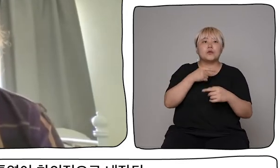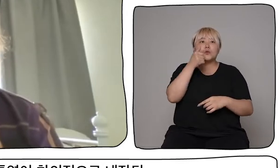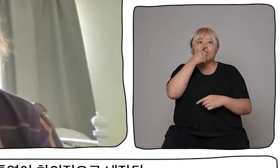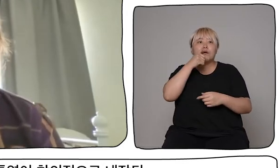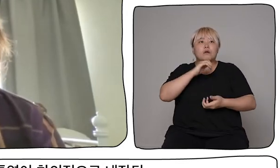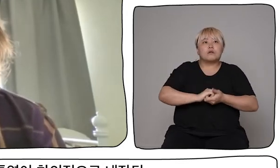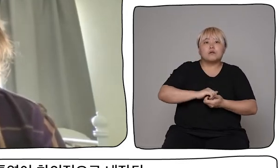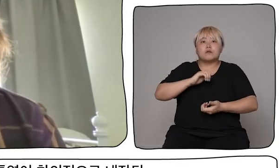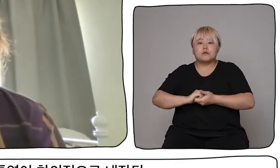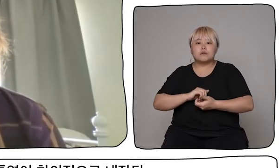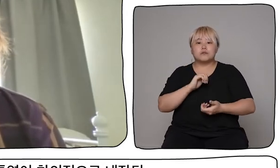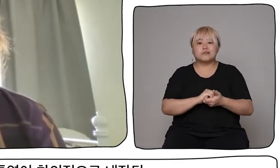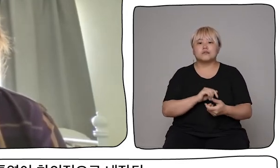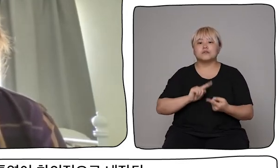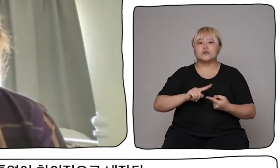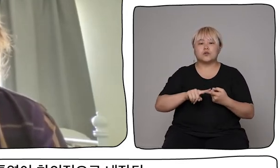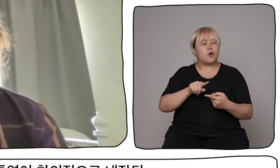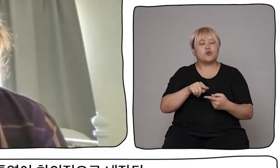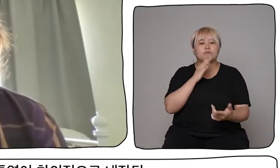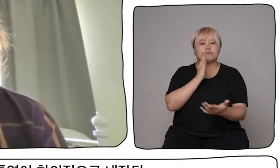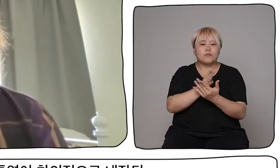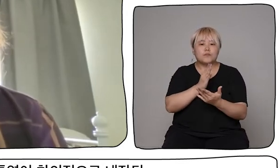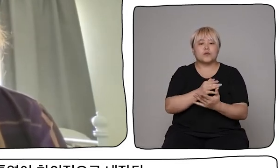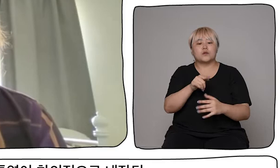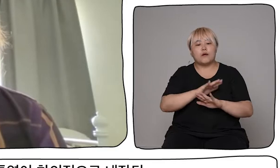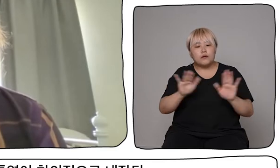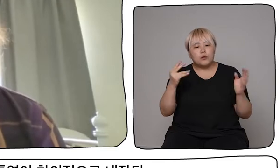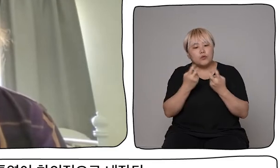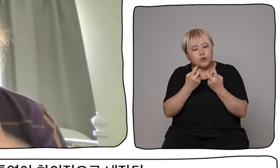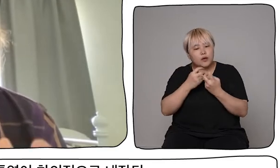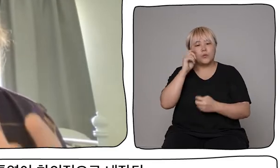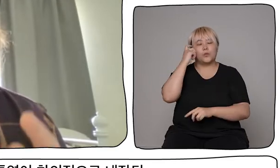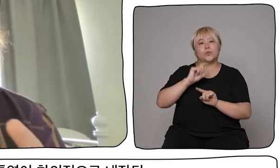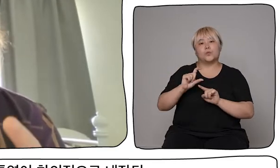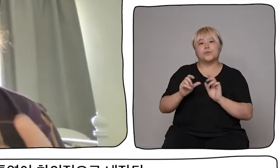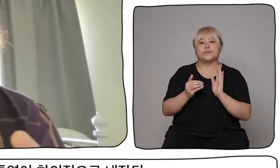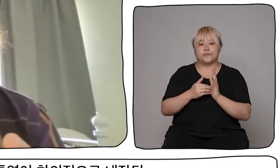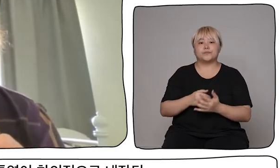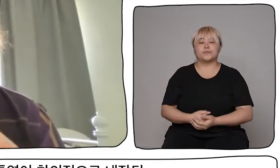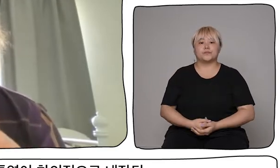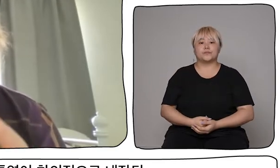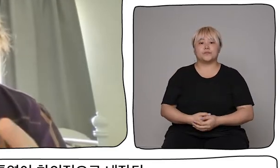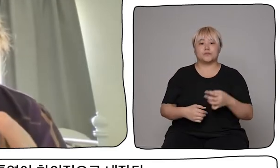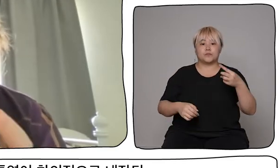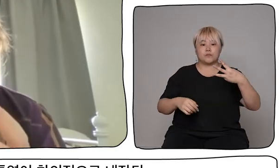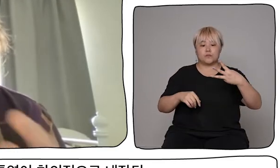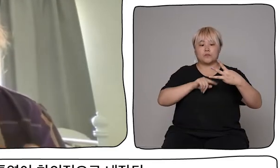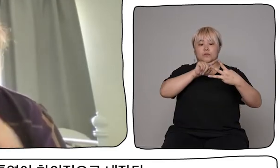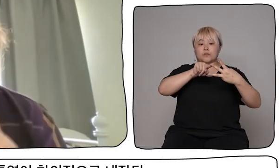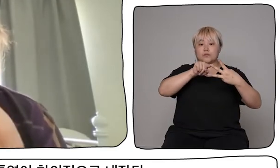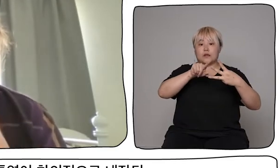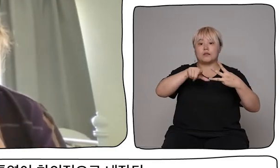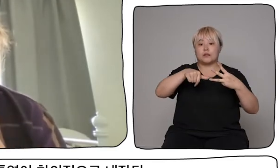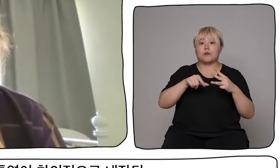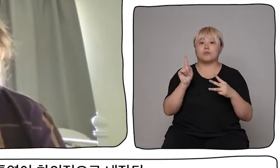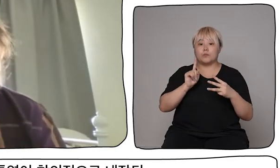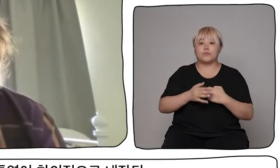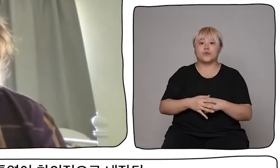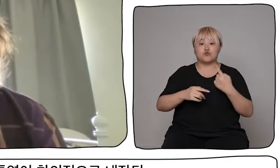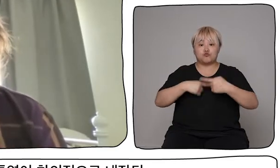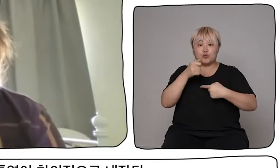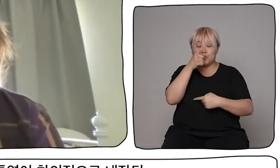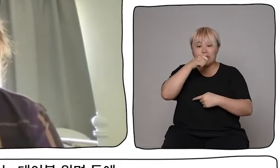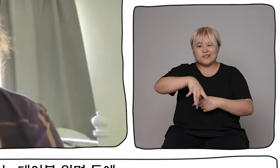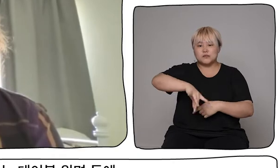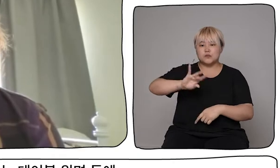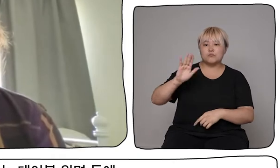Phase two looked at a way of trying to create a full augmented reality performance with interpretation built in creatively from the